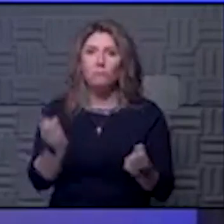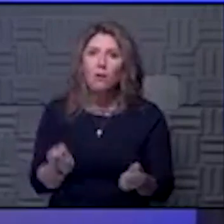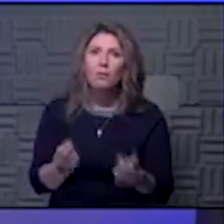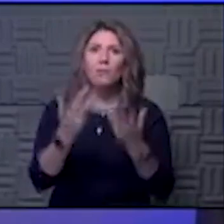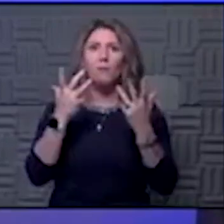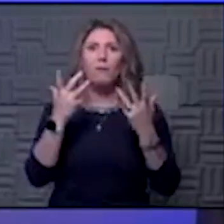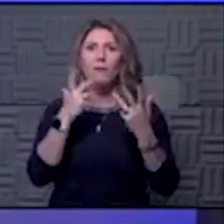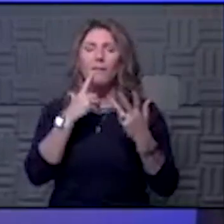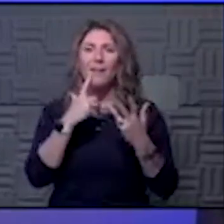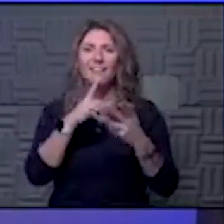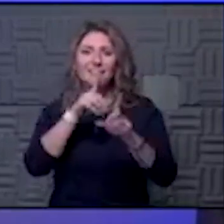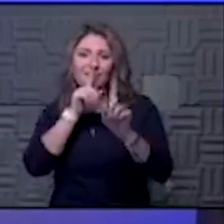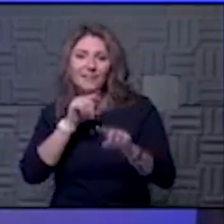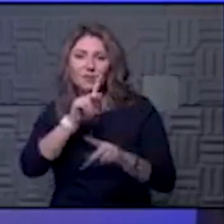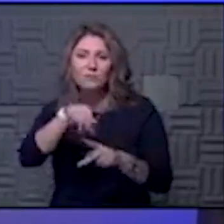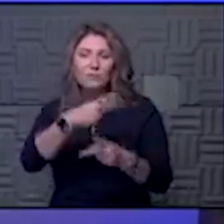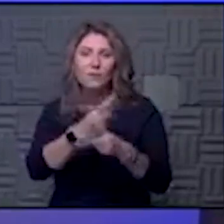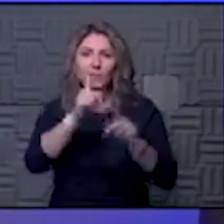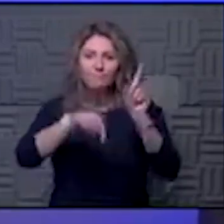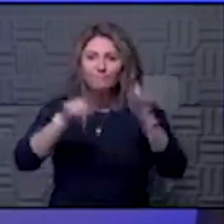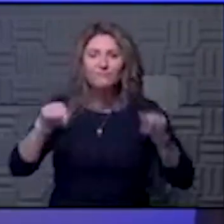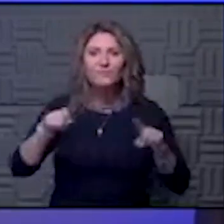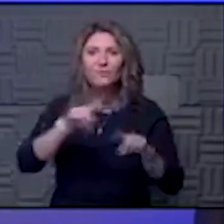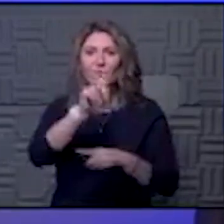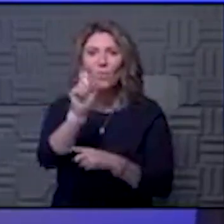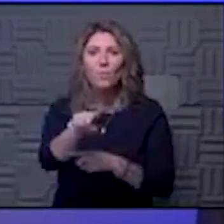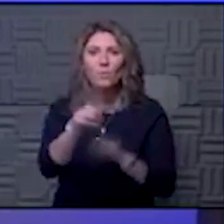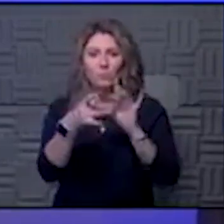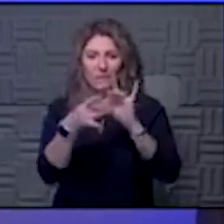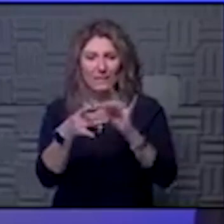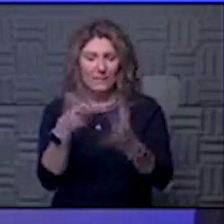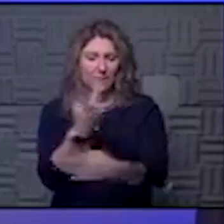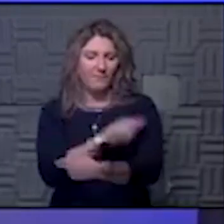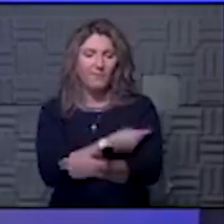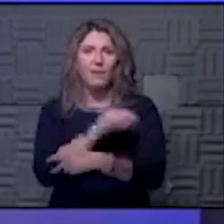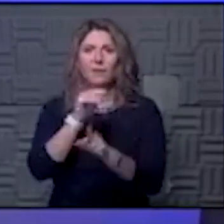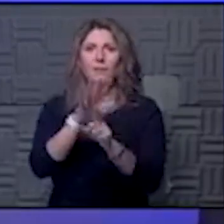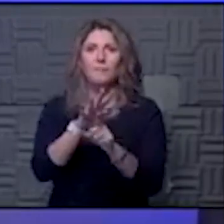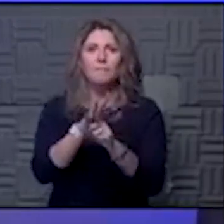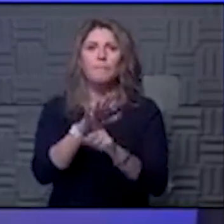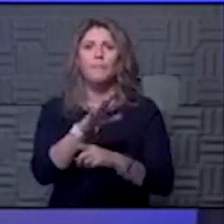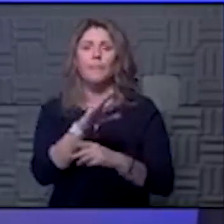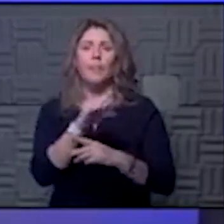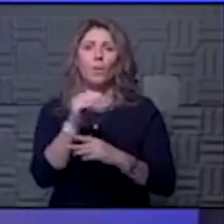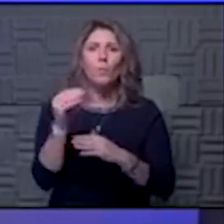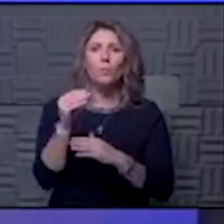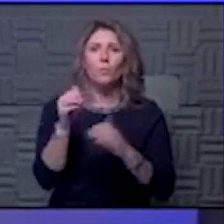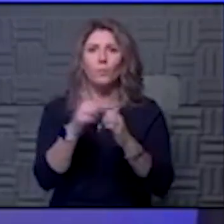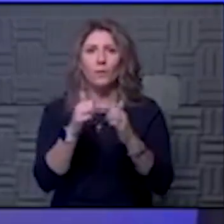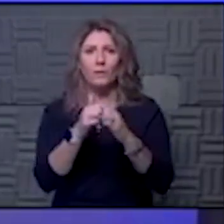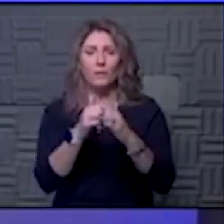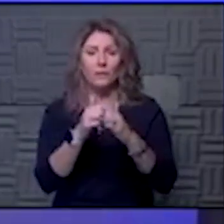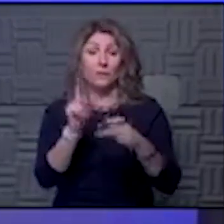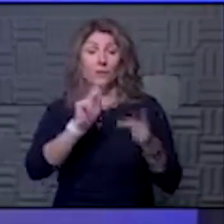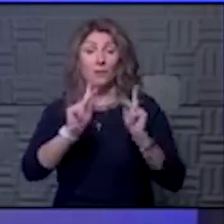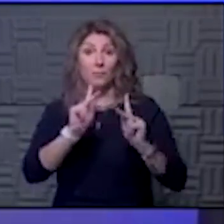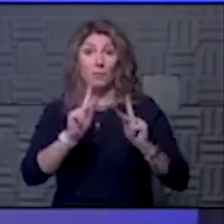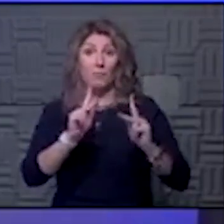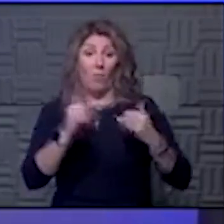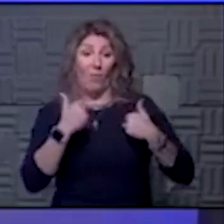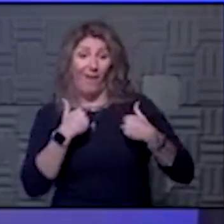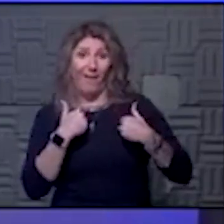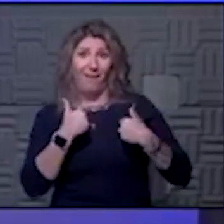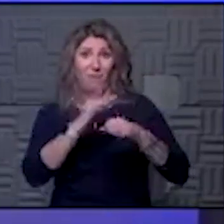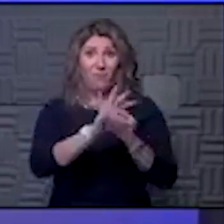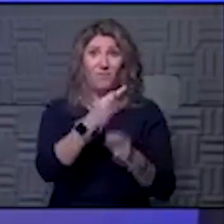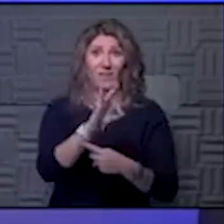be able to answer those type of questions as to the effect of the vaccine on those long haulers and other population groups that may